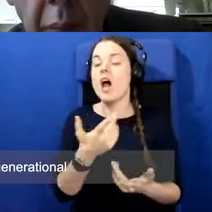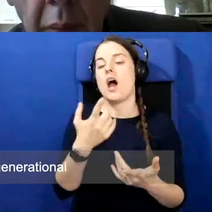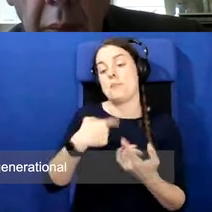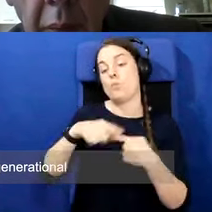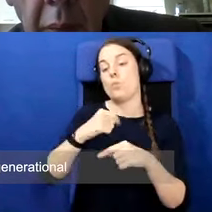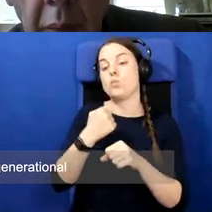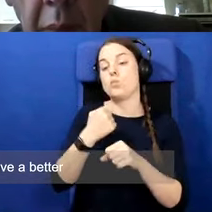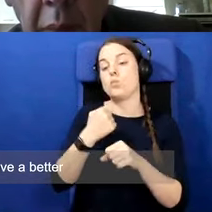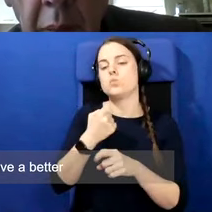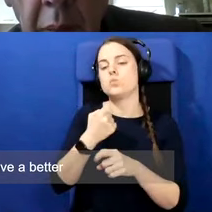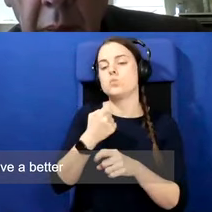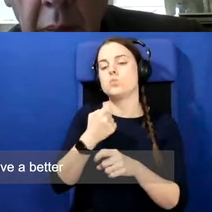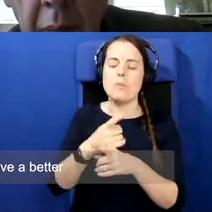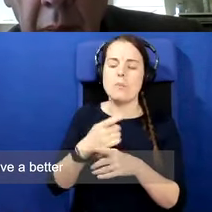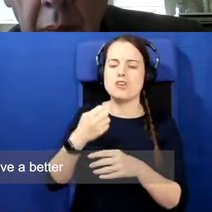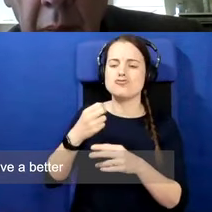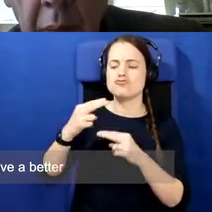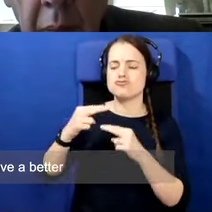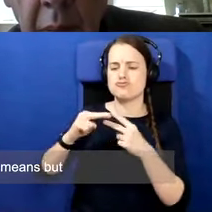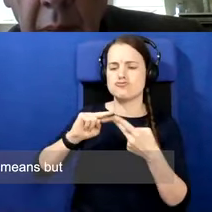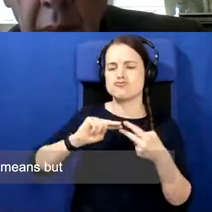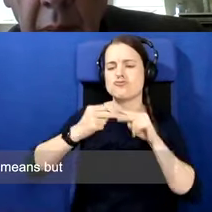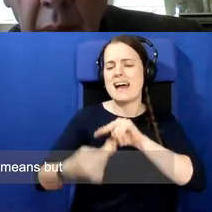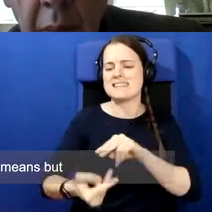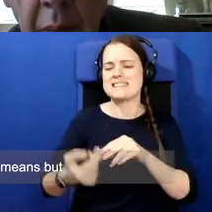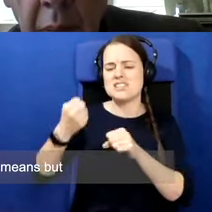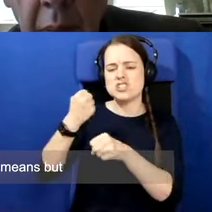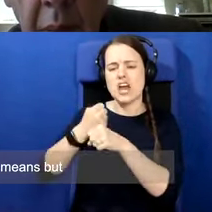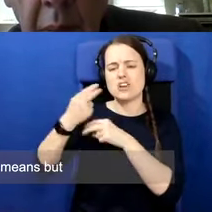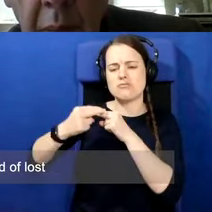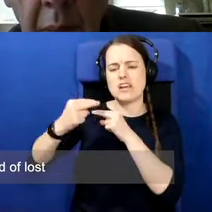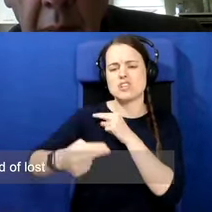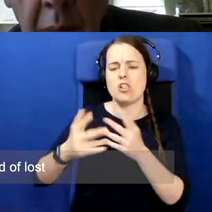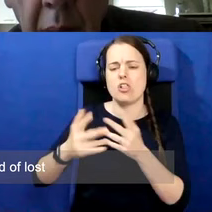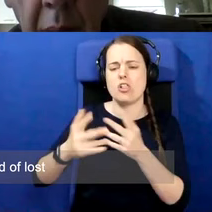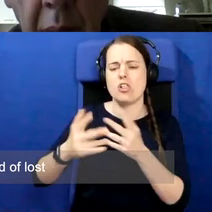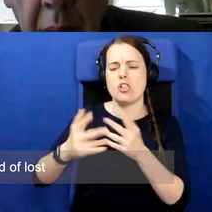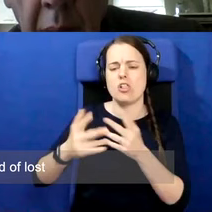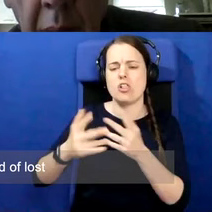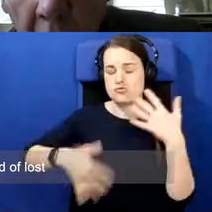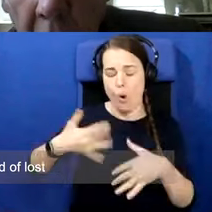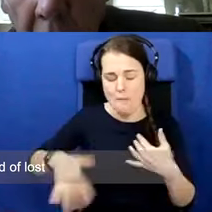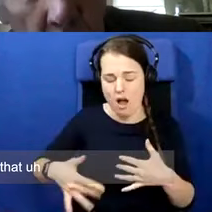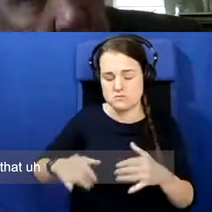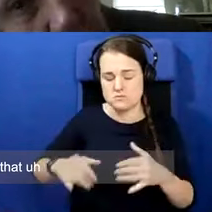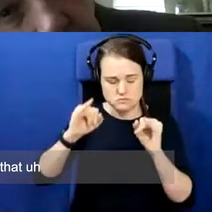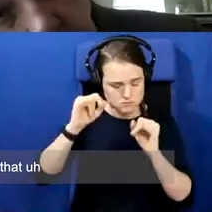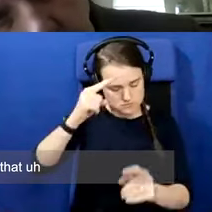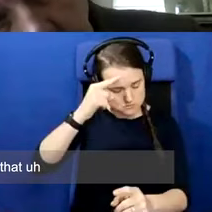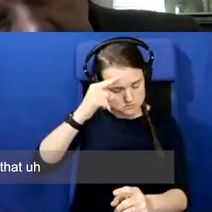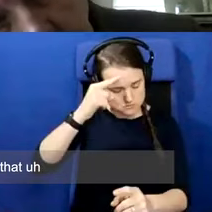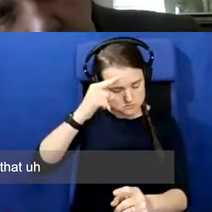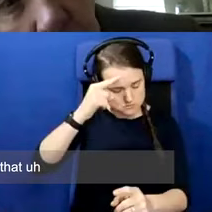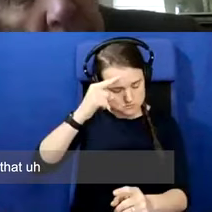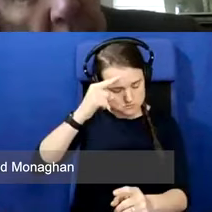transgenerational trauma now, and we have a better understanding of what that means. But I suppose for the kind of lost counties, if you see it in